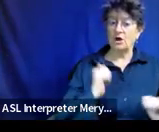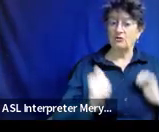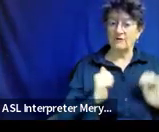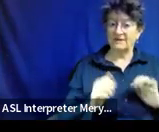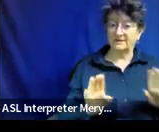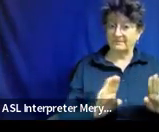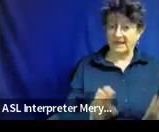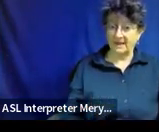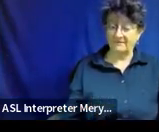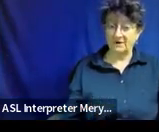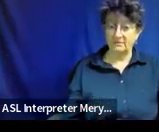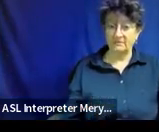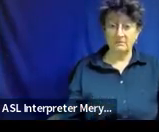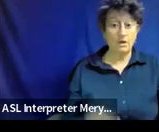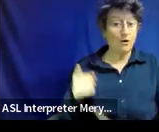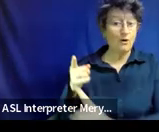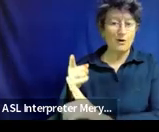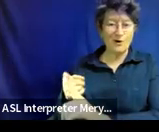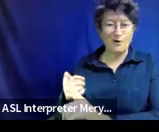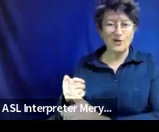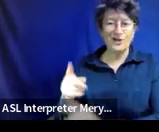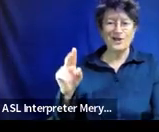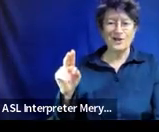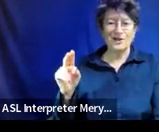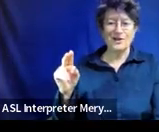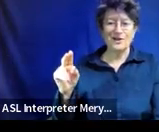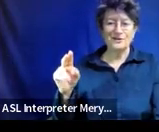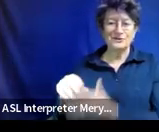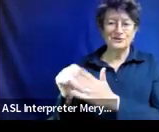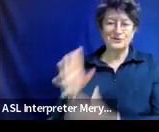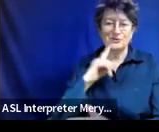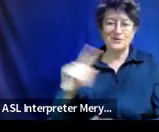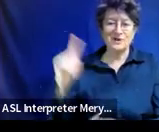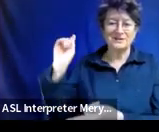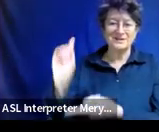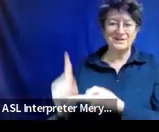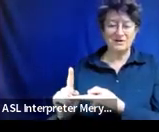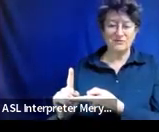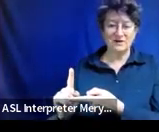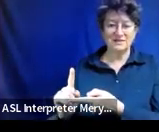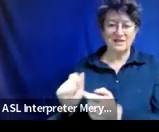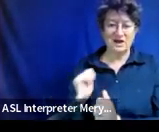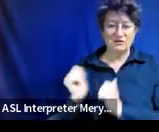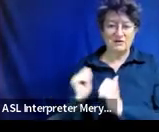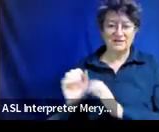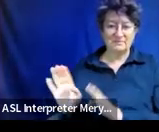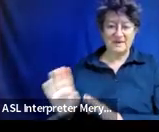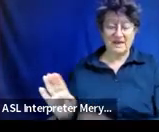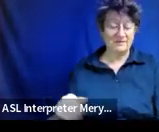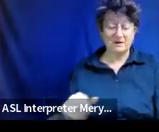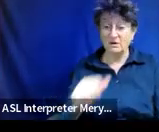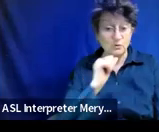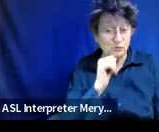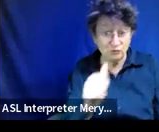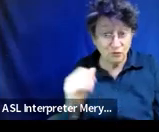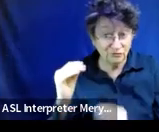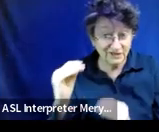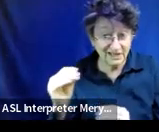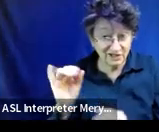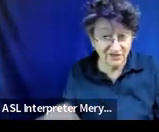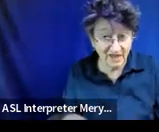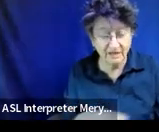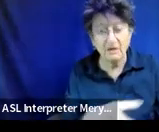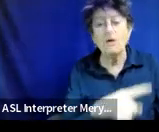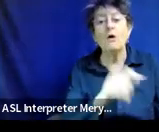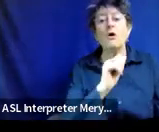a goal that says Nina will decrease aggressive behaviors. You're not teaching that. I will tell you, almost all of my IEPs had this